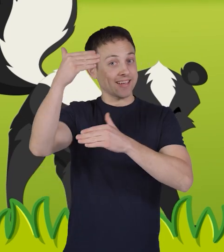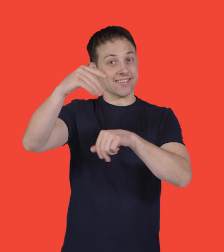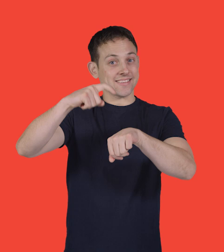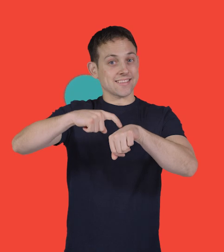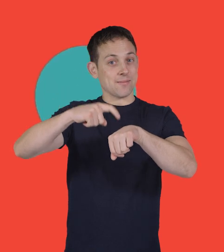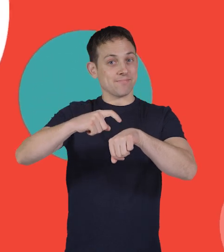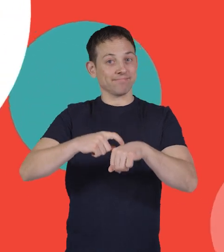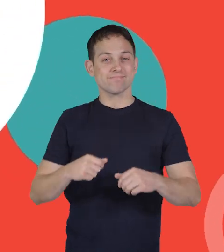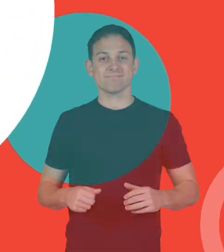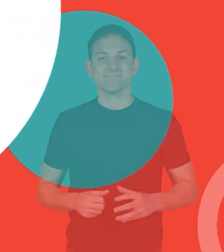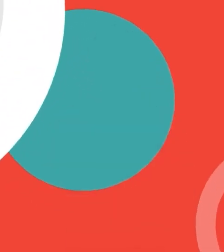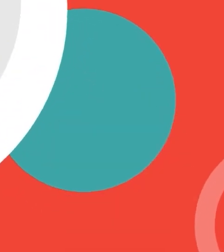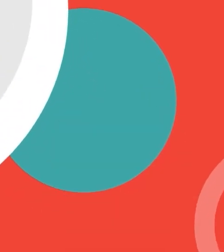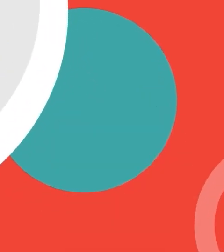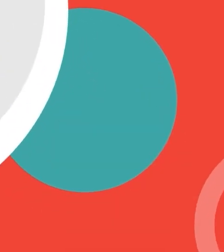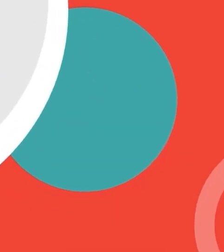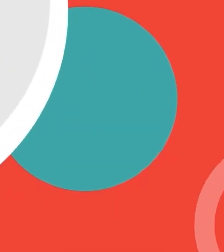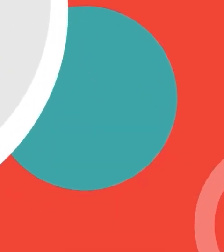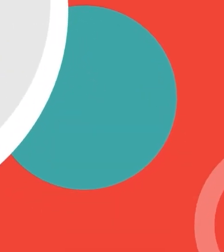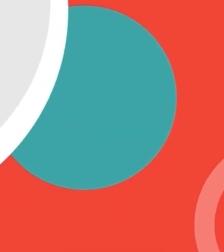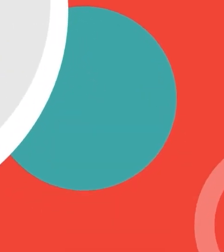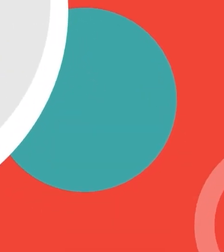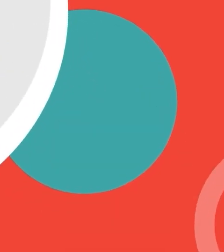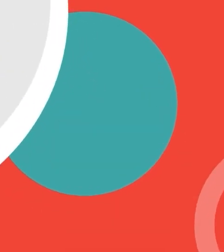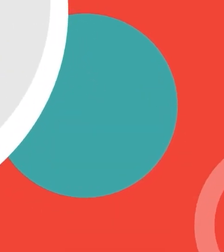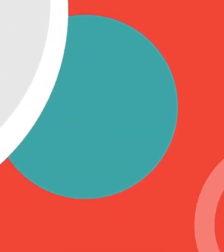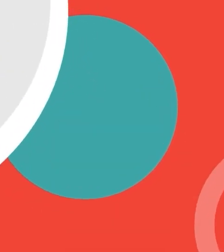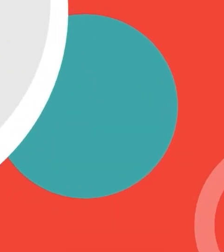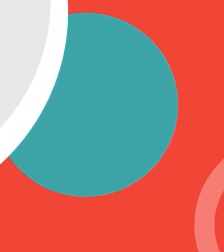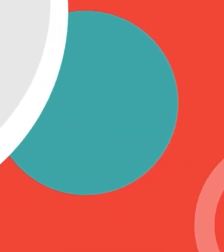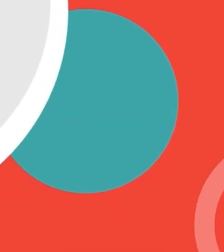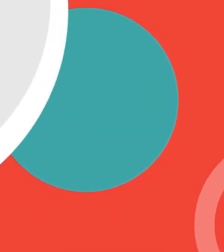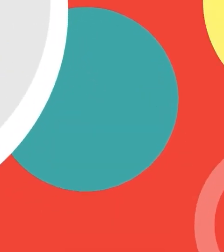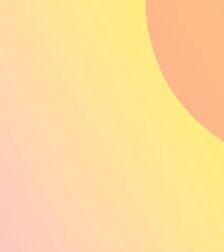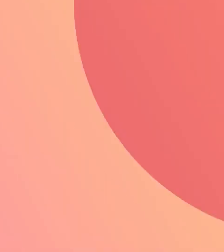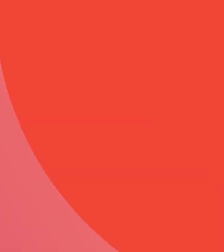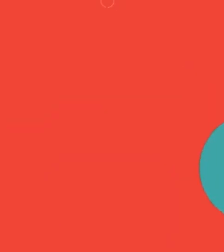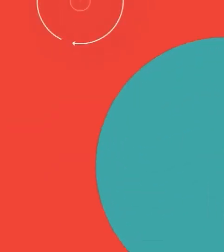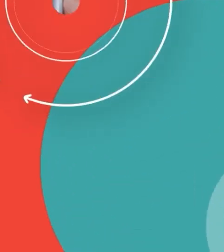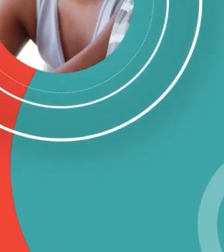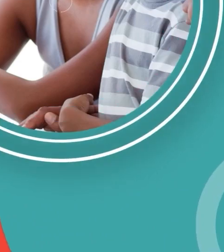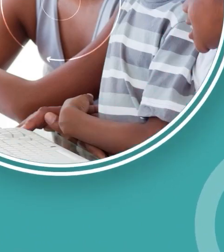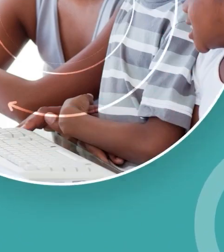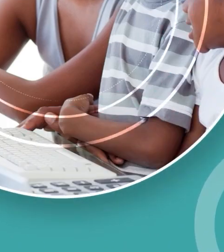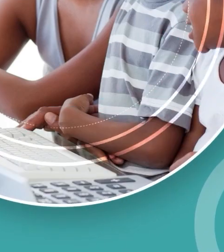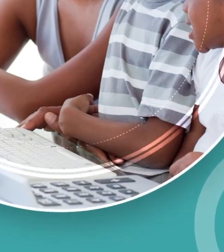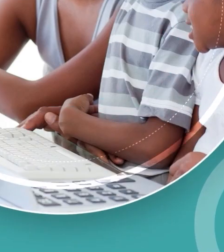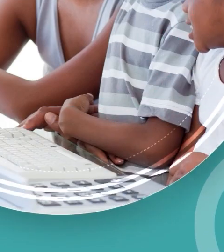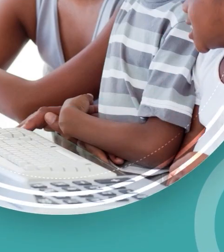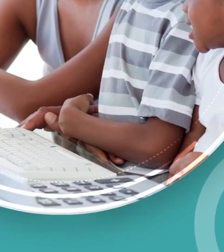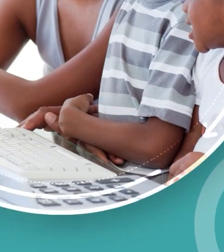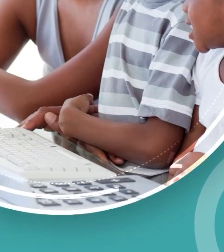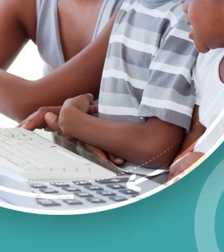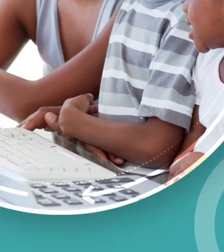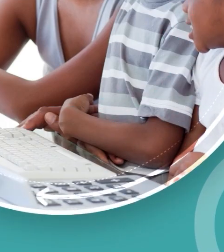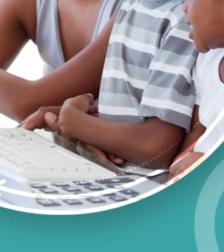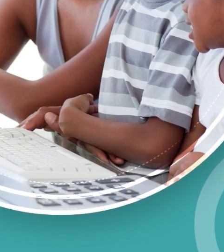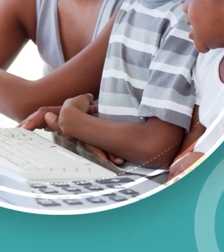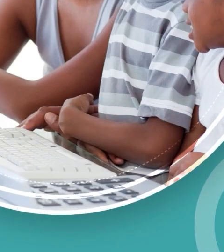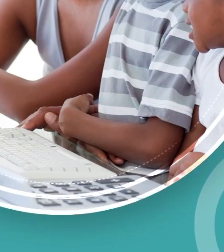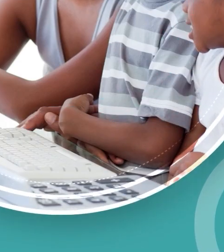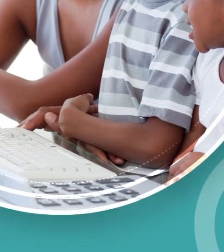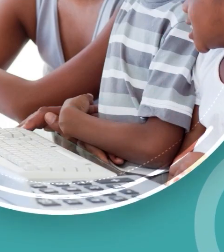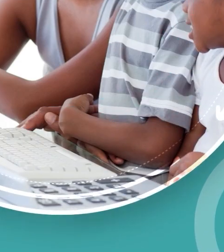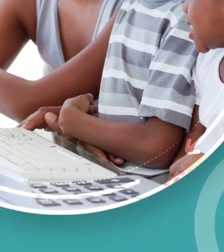hope you had fun learning with us visit us at learnbrite.org for